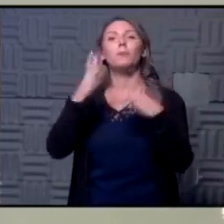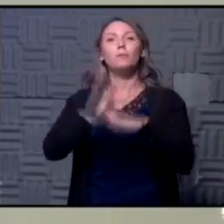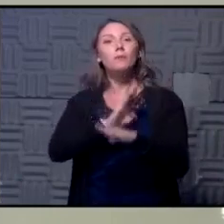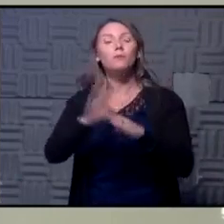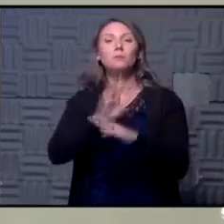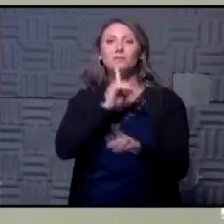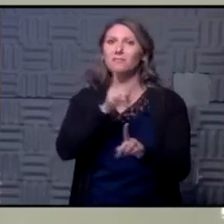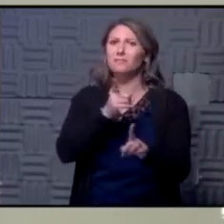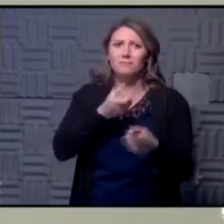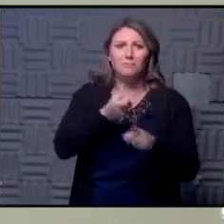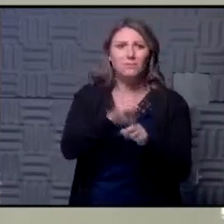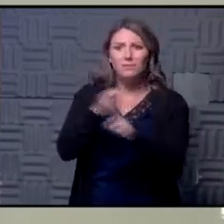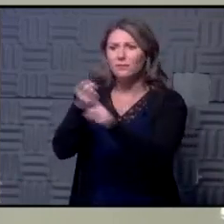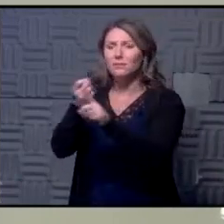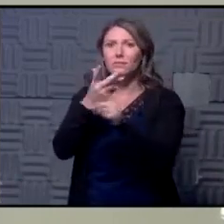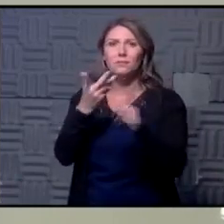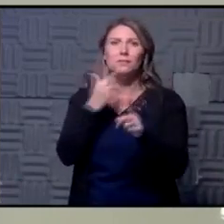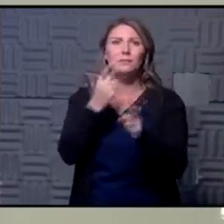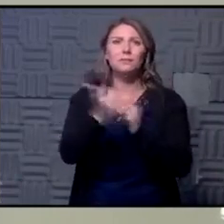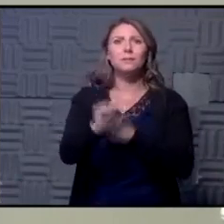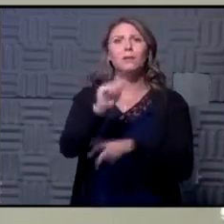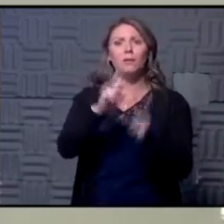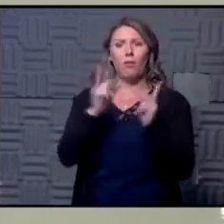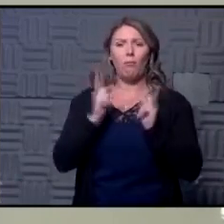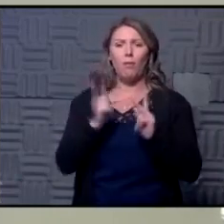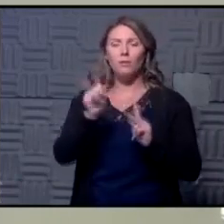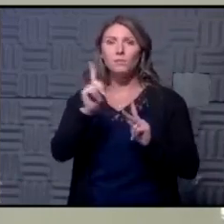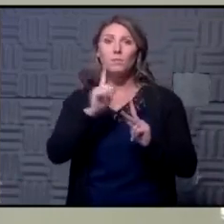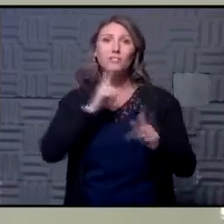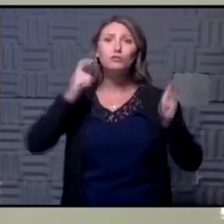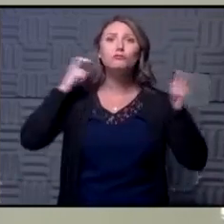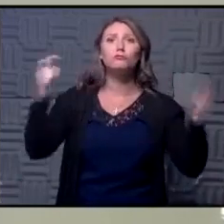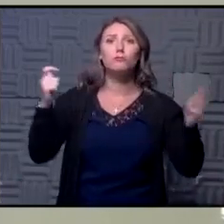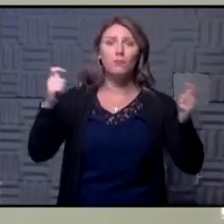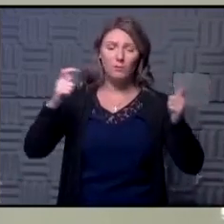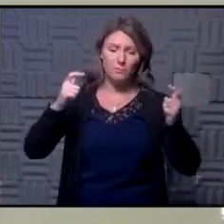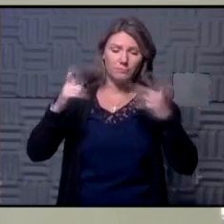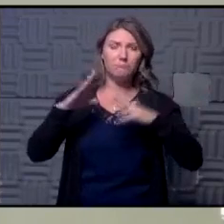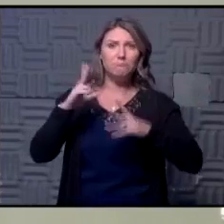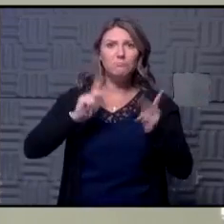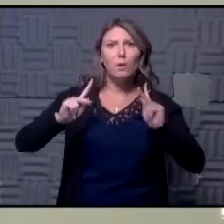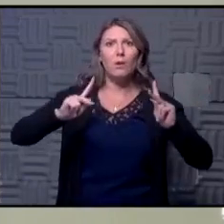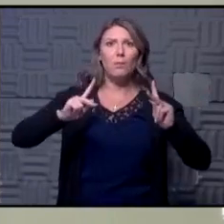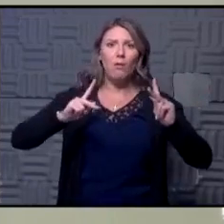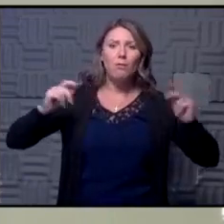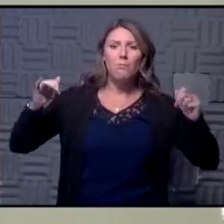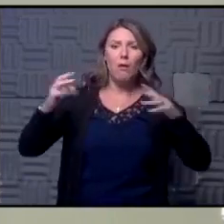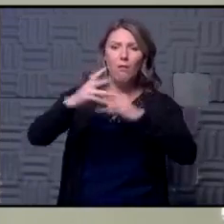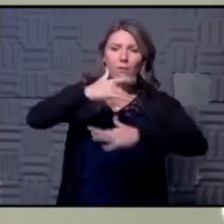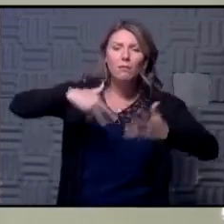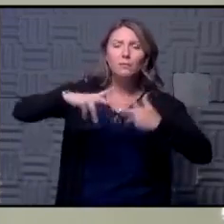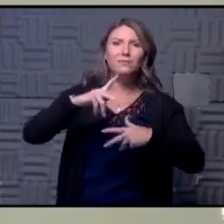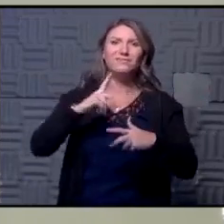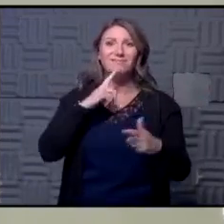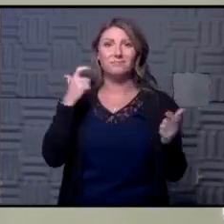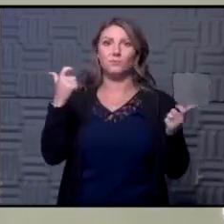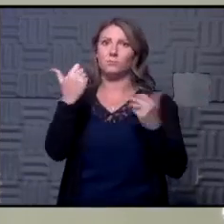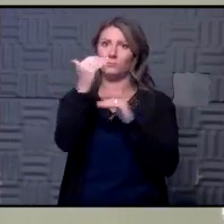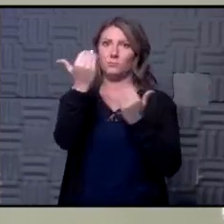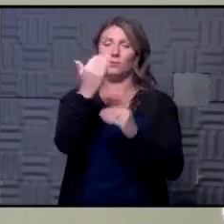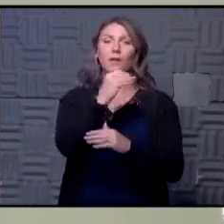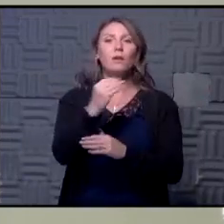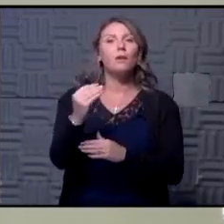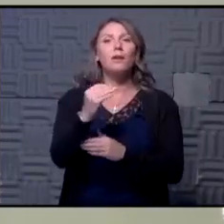impacted you know any any place where there's large groups that need to gather there's obviously large restrictions their meetings and